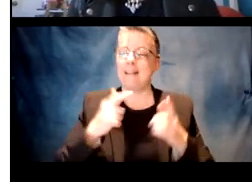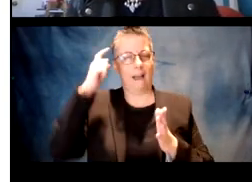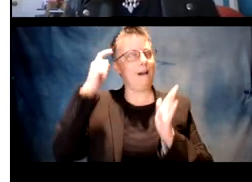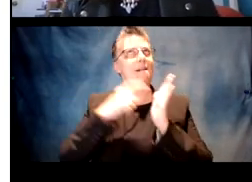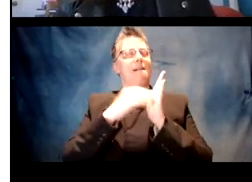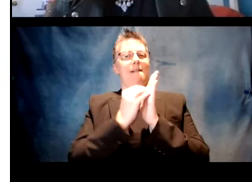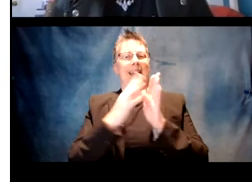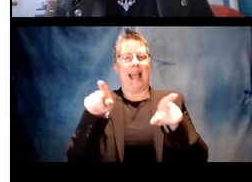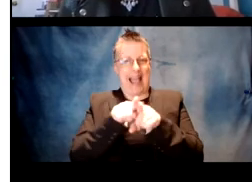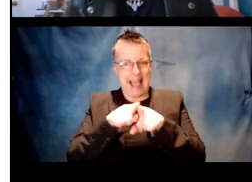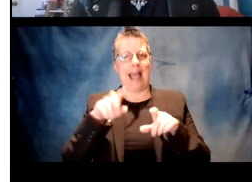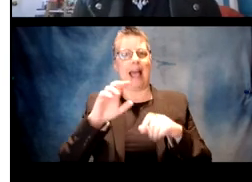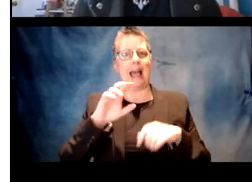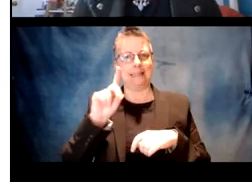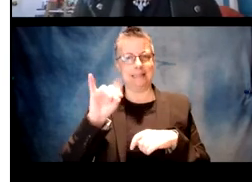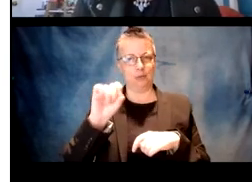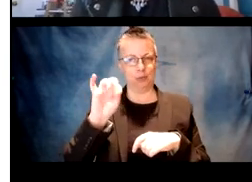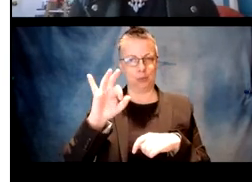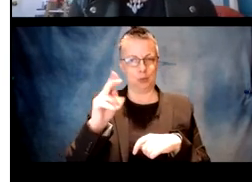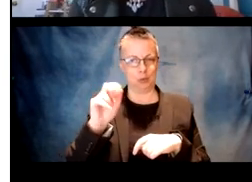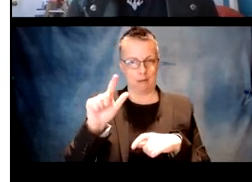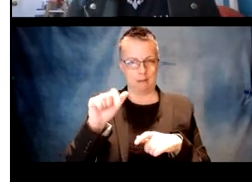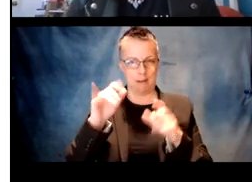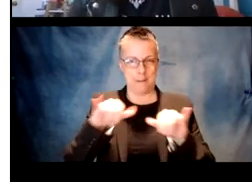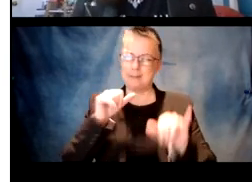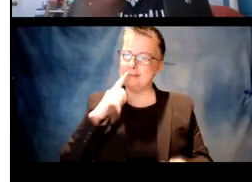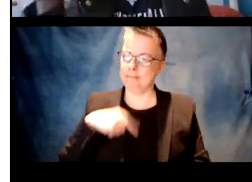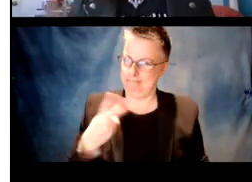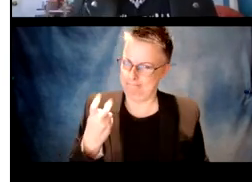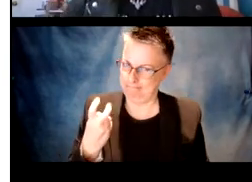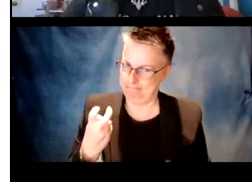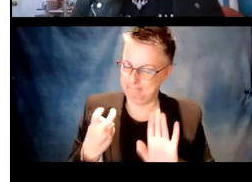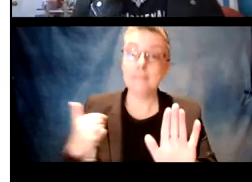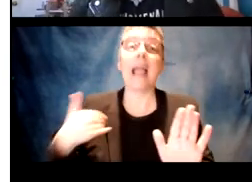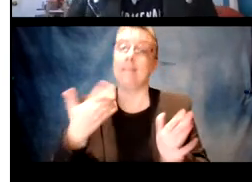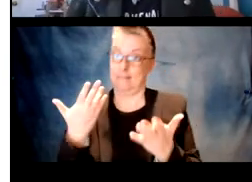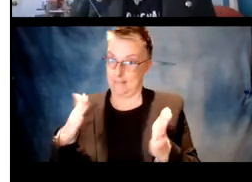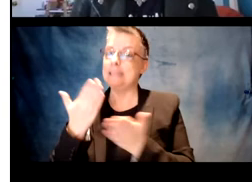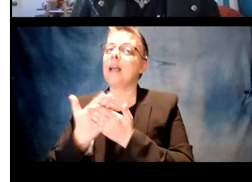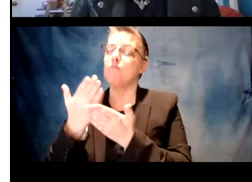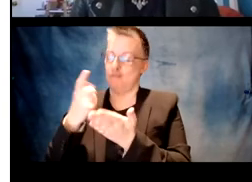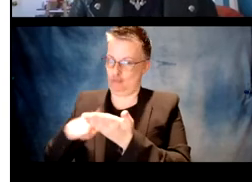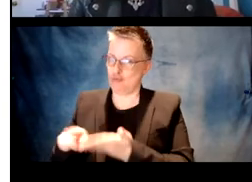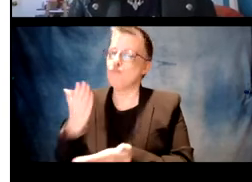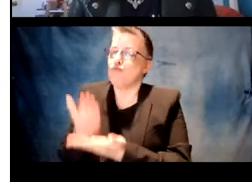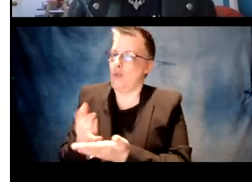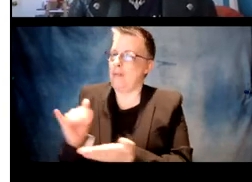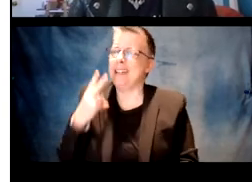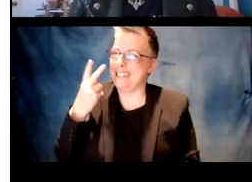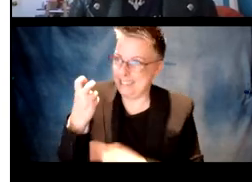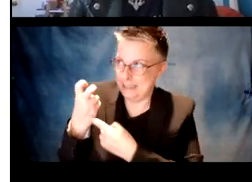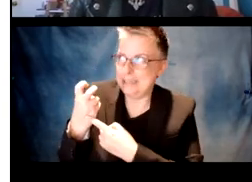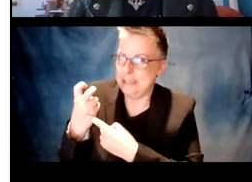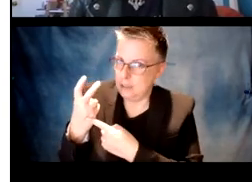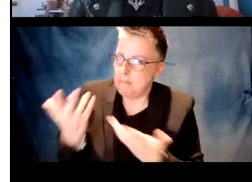unlikely that they are registering this as a distributional pattern. So I have some citations for that too. If you want that later, but it's just